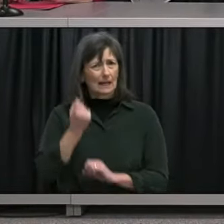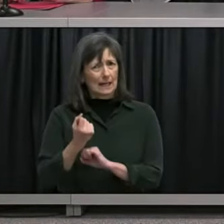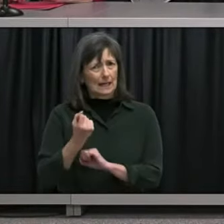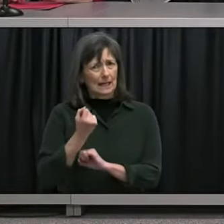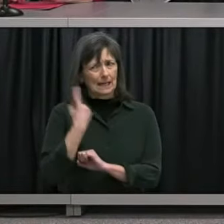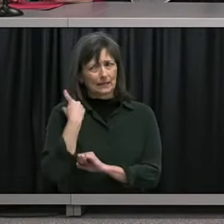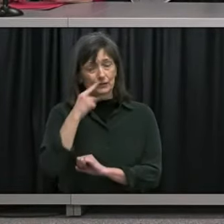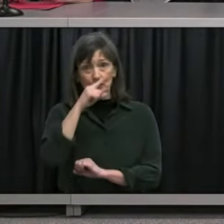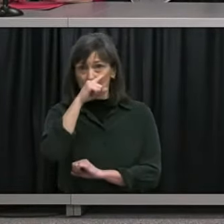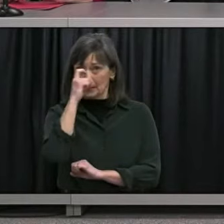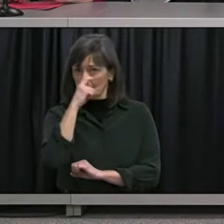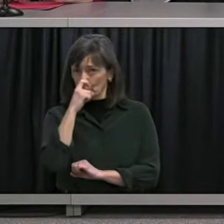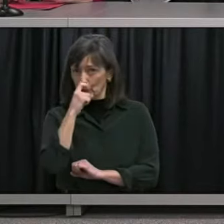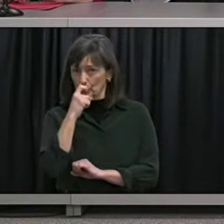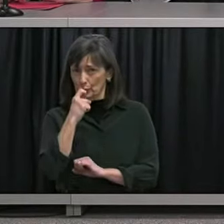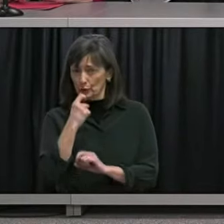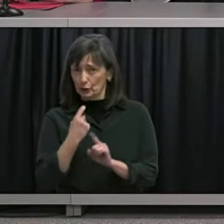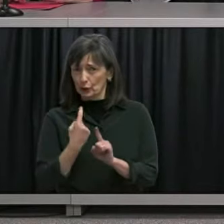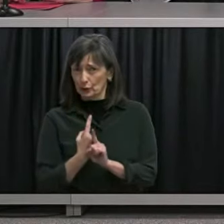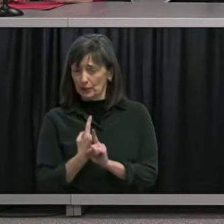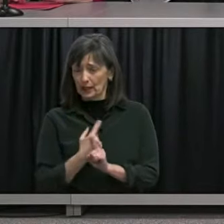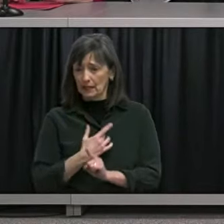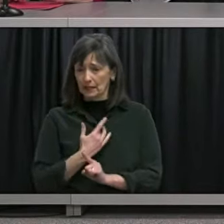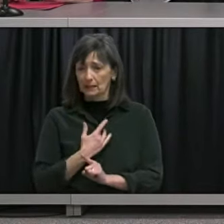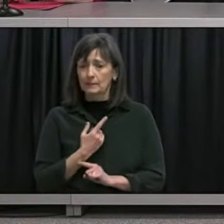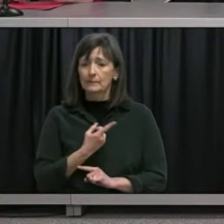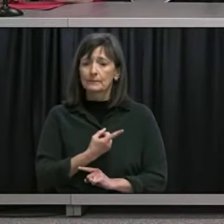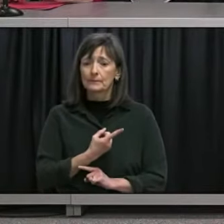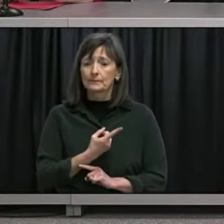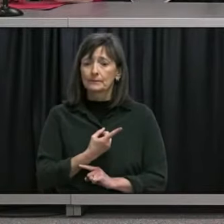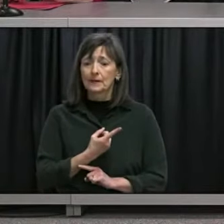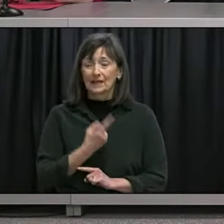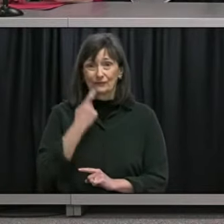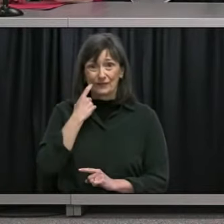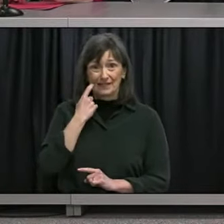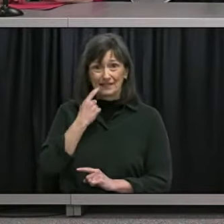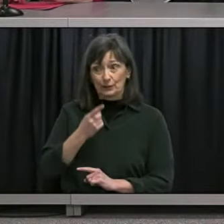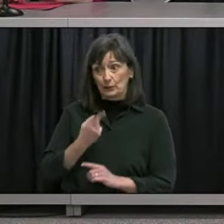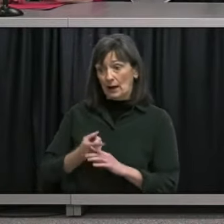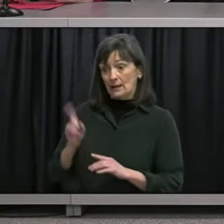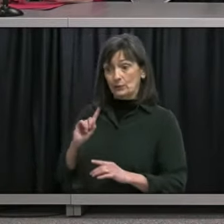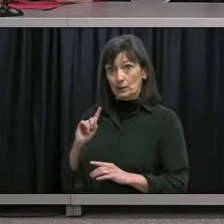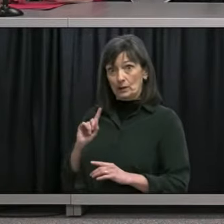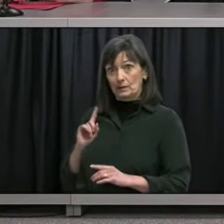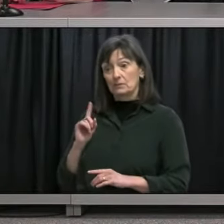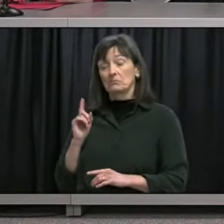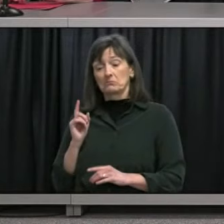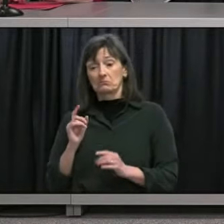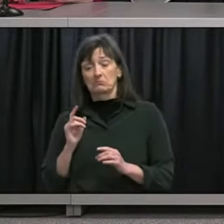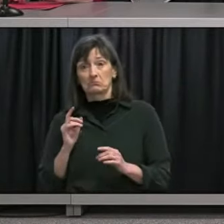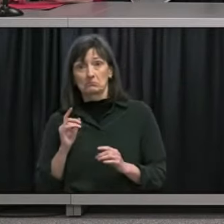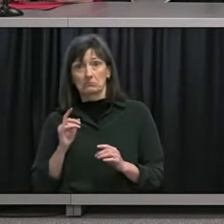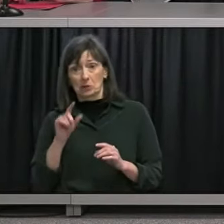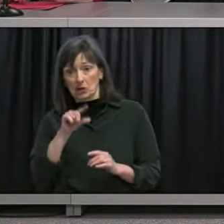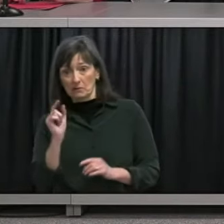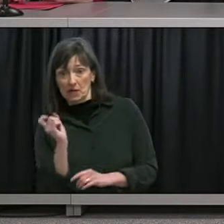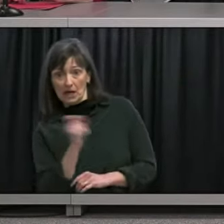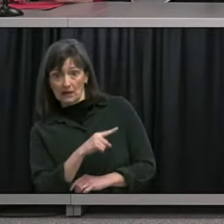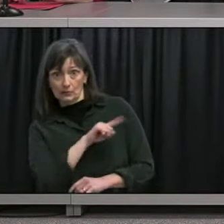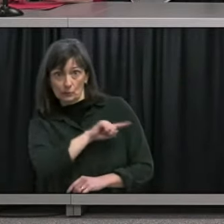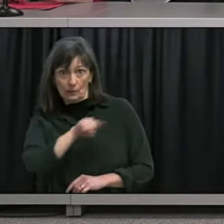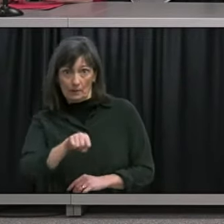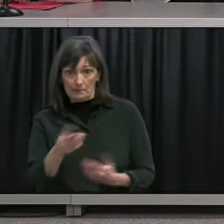last summer you mentioned a little while ago that you were asked you think it was about last week to put this presentation together